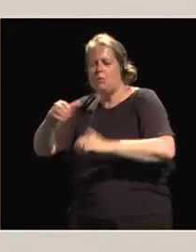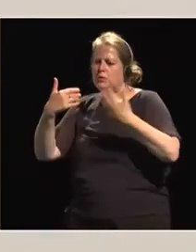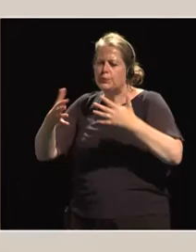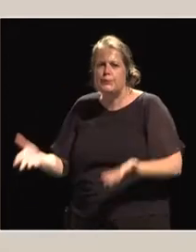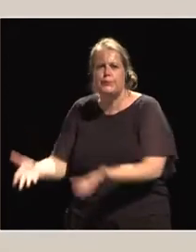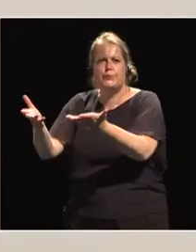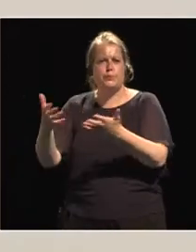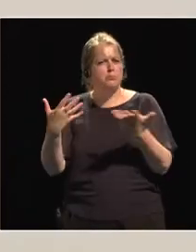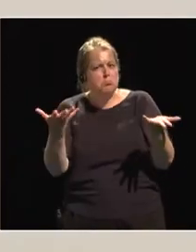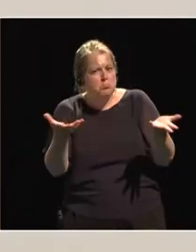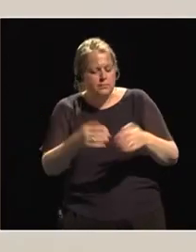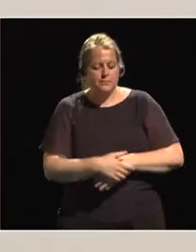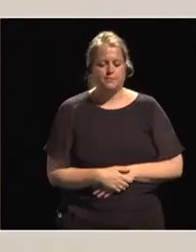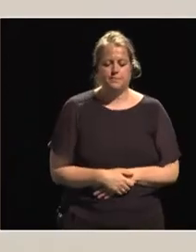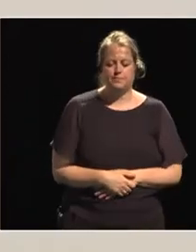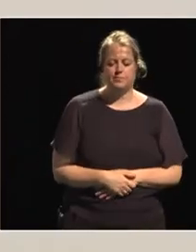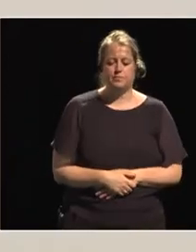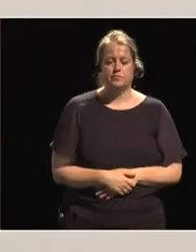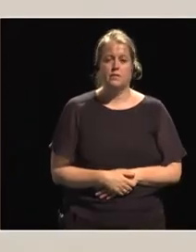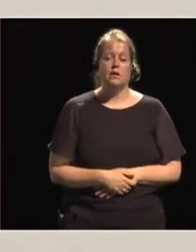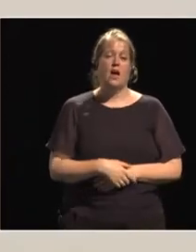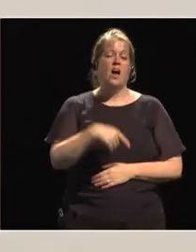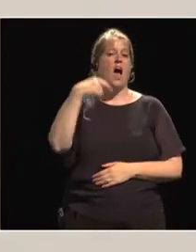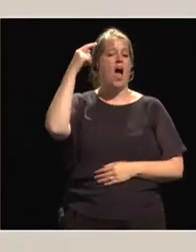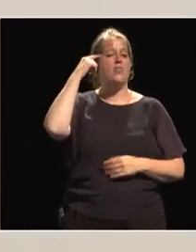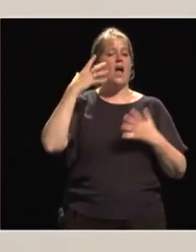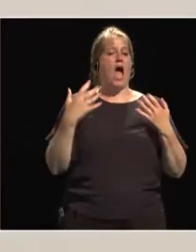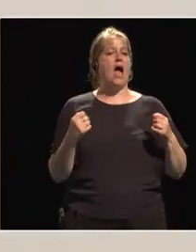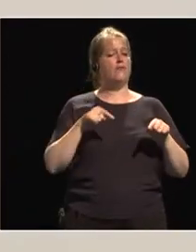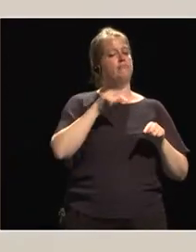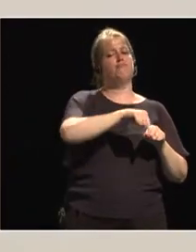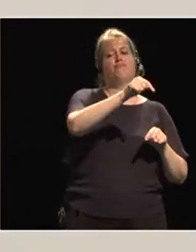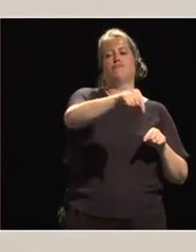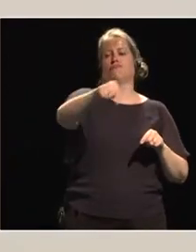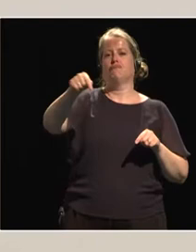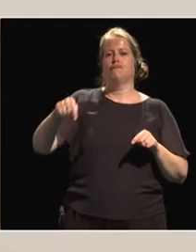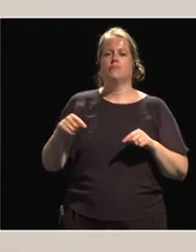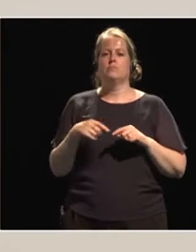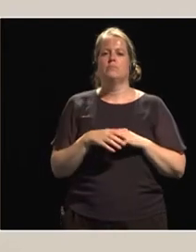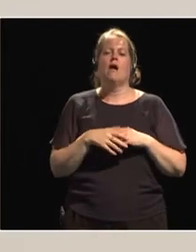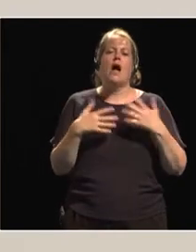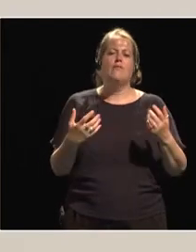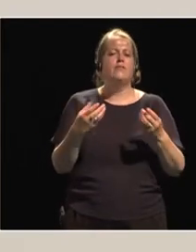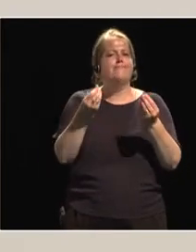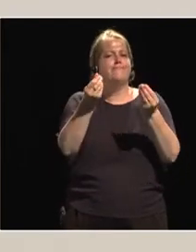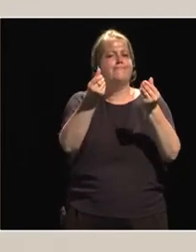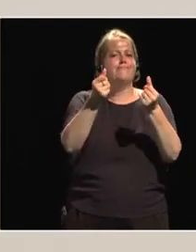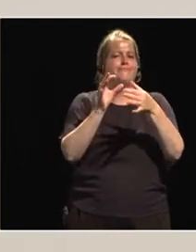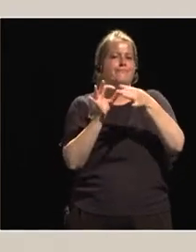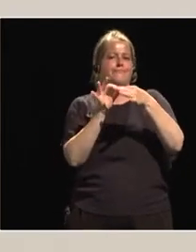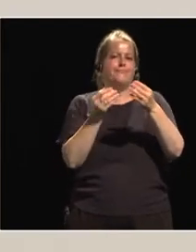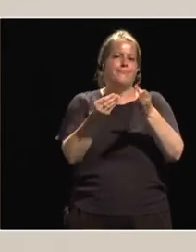I think there are cases where, particularly where extension services are focused in a realistic way